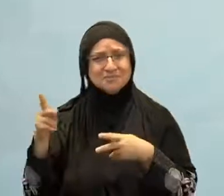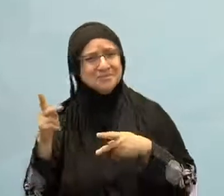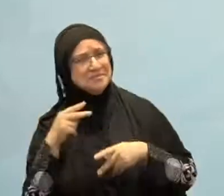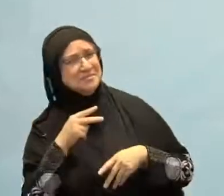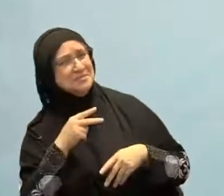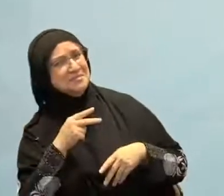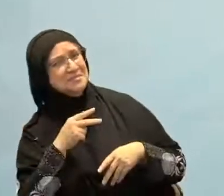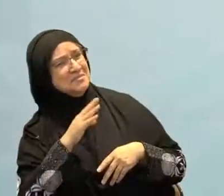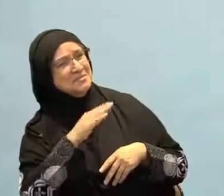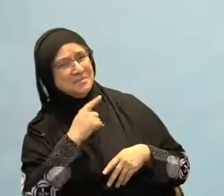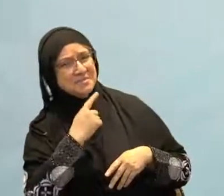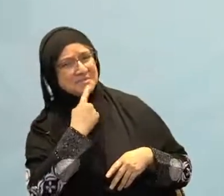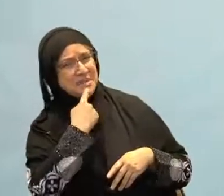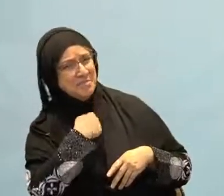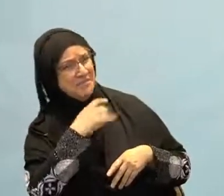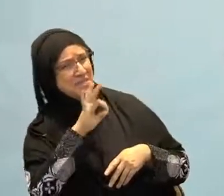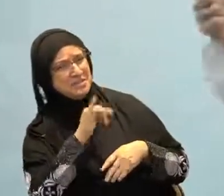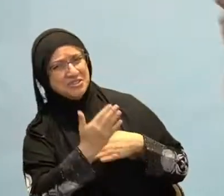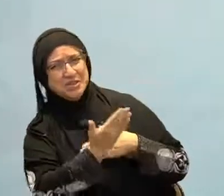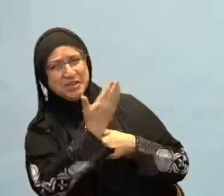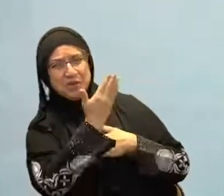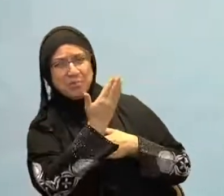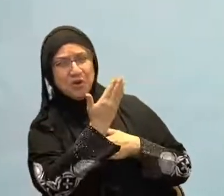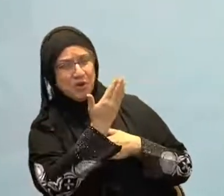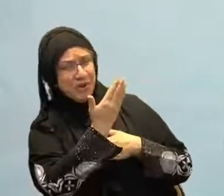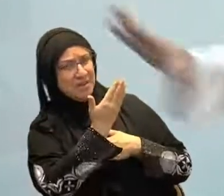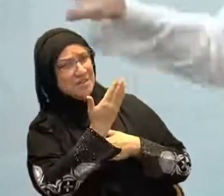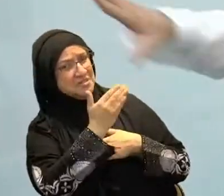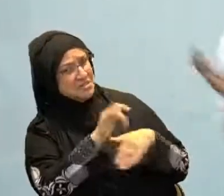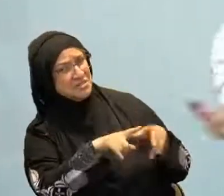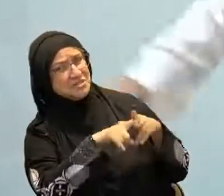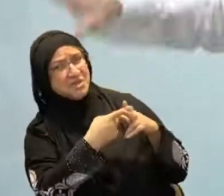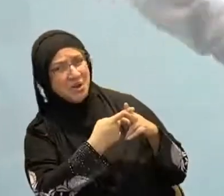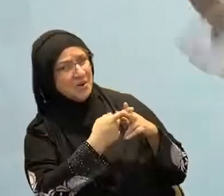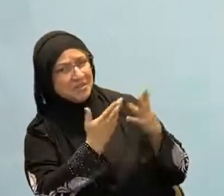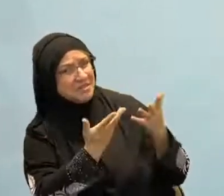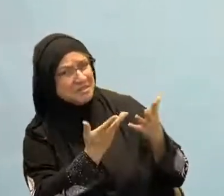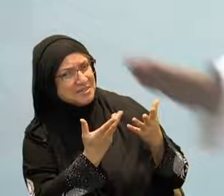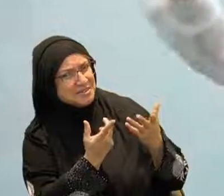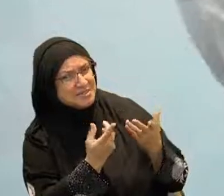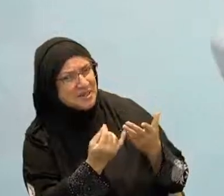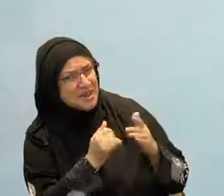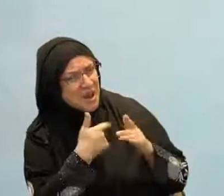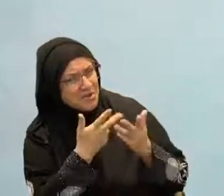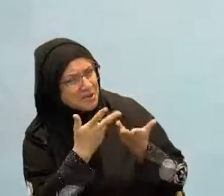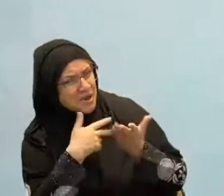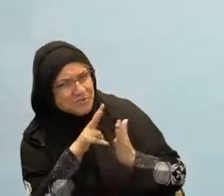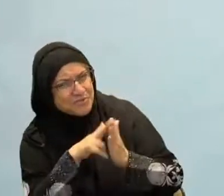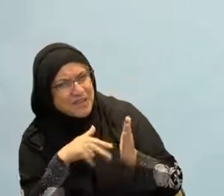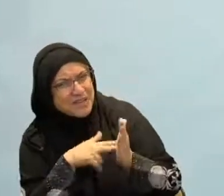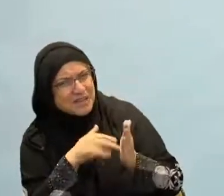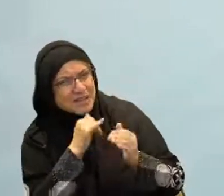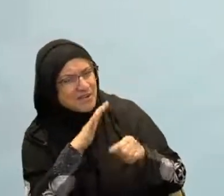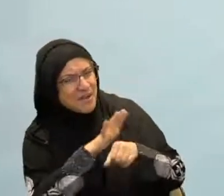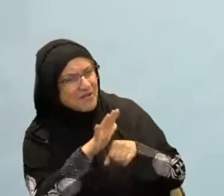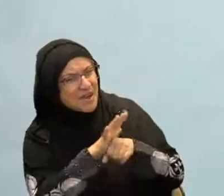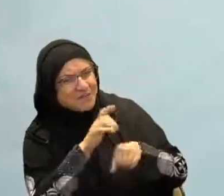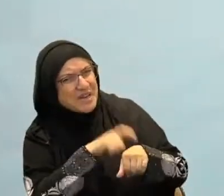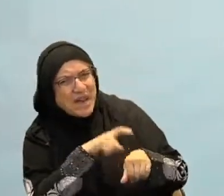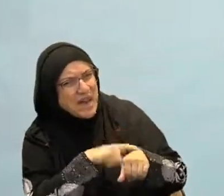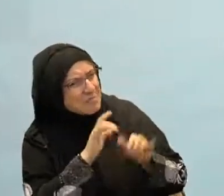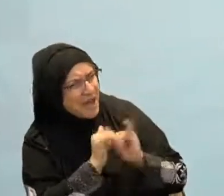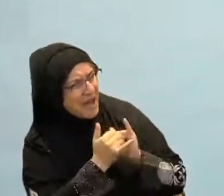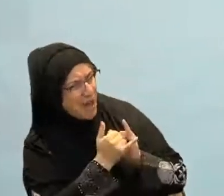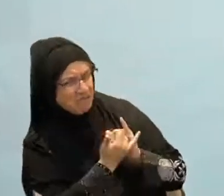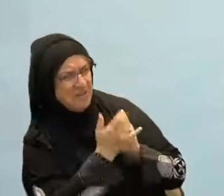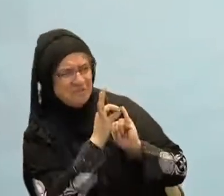Fajr is right around the corner. What do you mean? How am I going to read a third of the Qur'an? That's maybe something that, you know, you guys do. We don't do a third